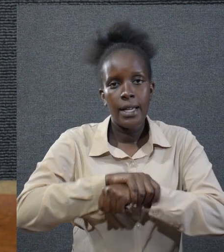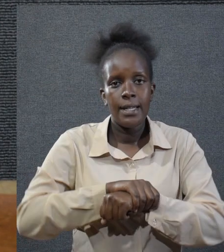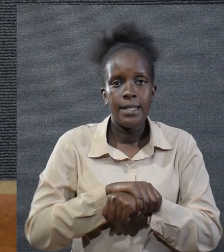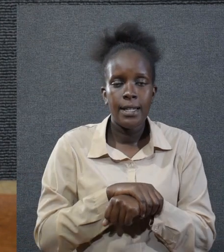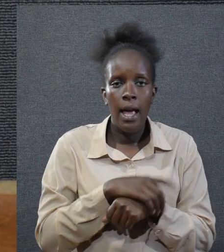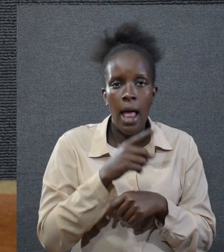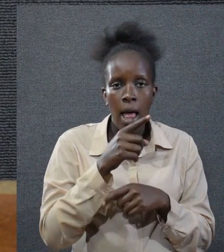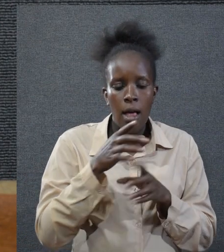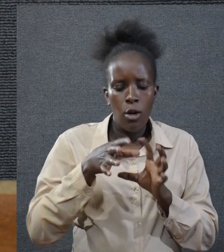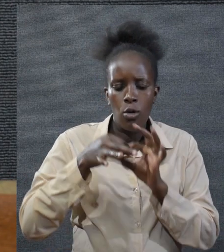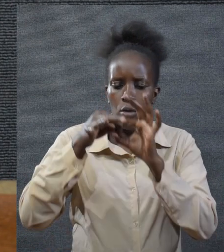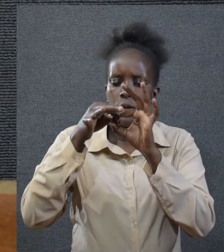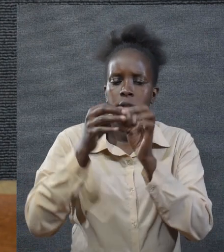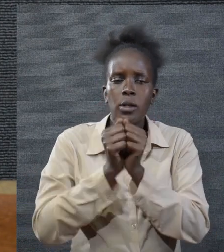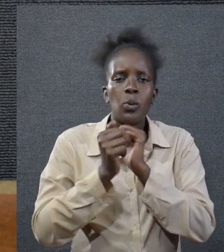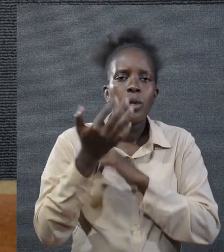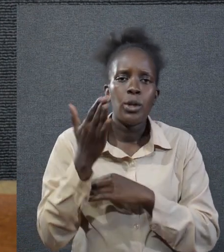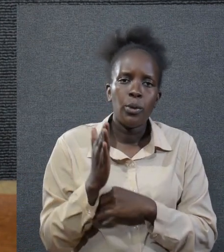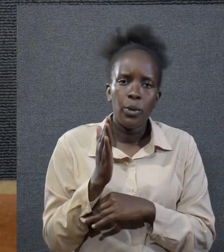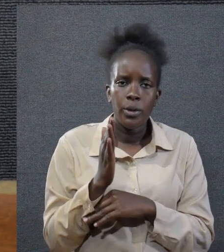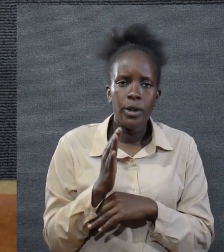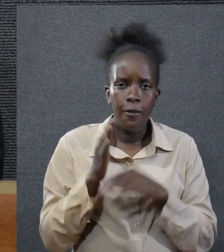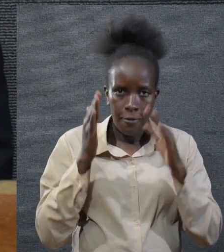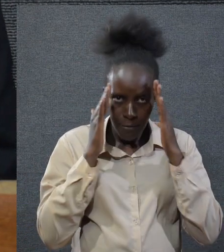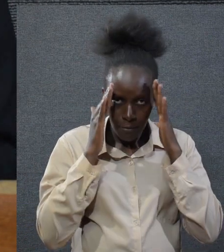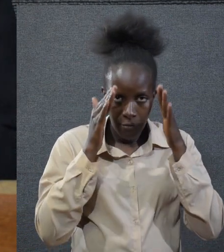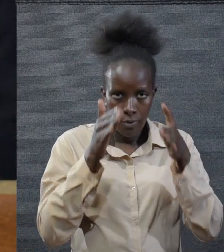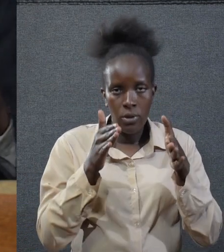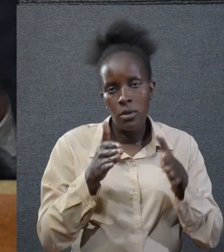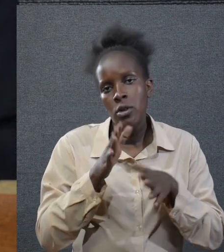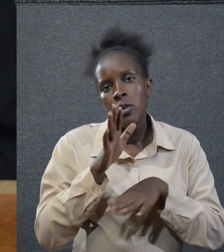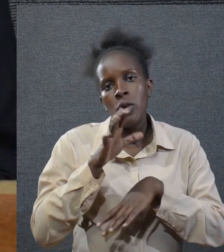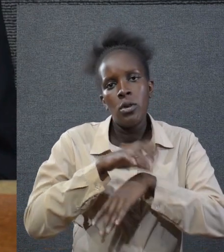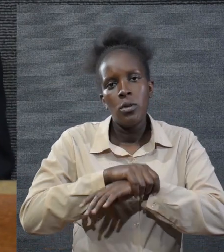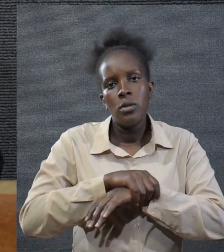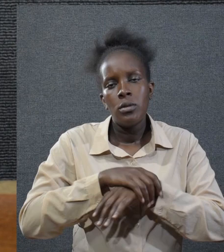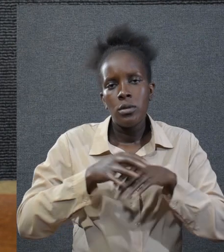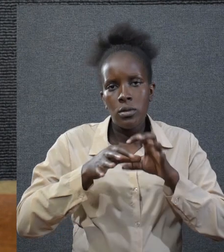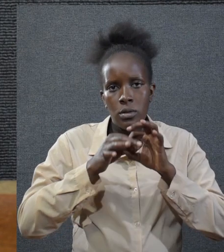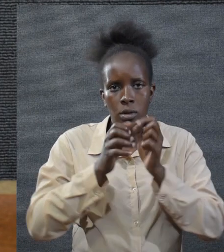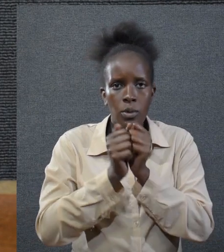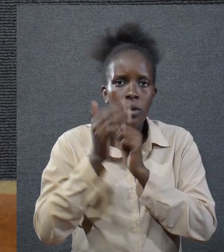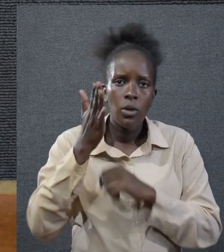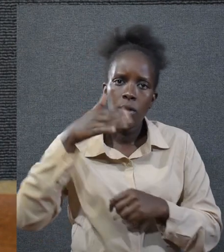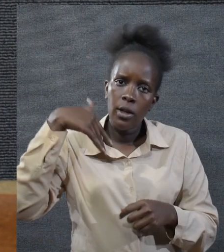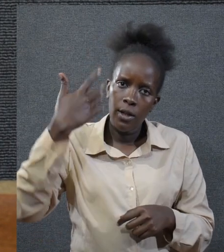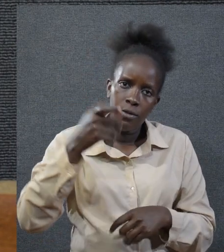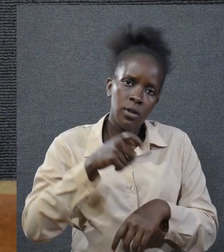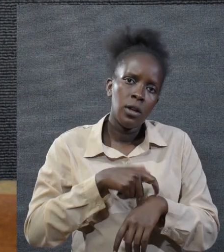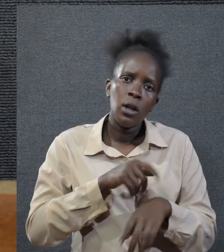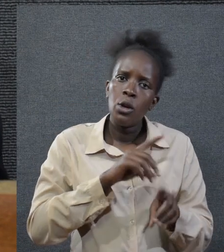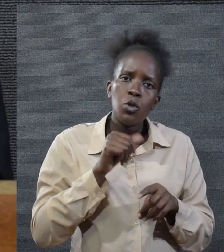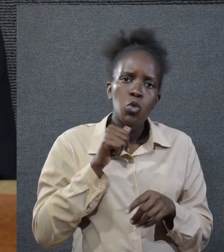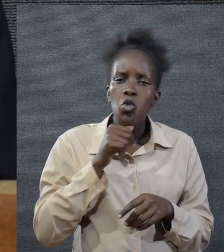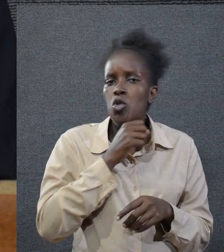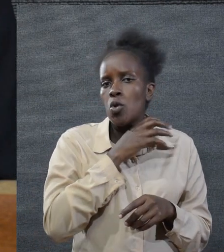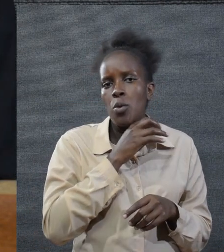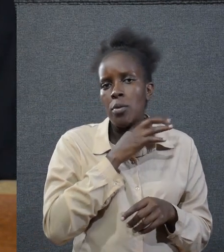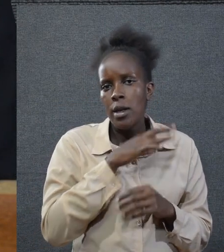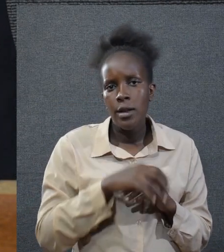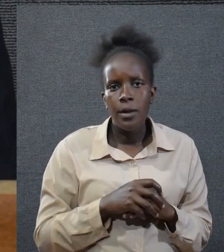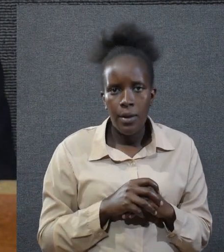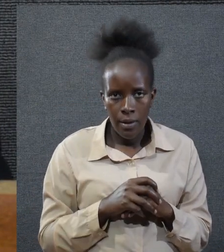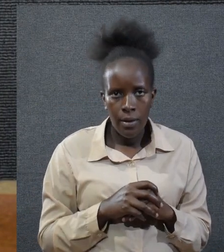on getting right with God focus on getting right with God every time